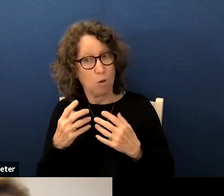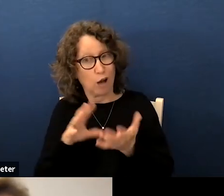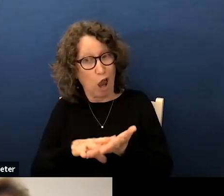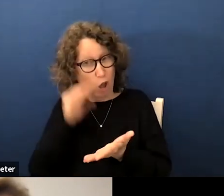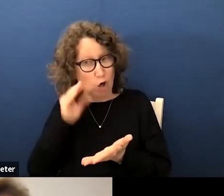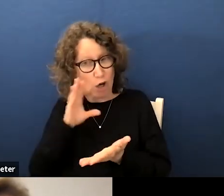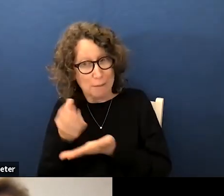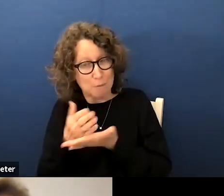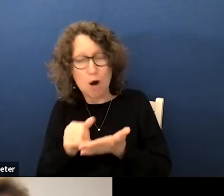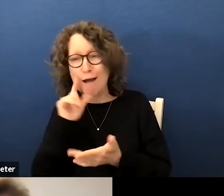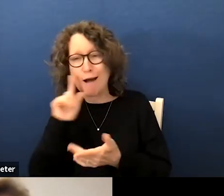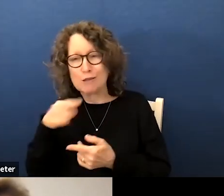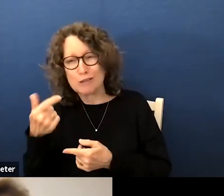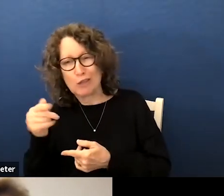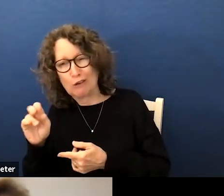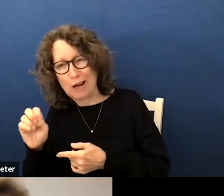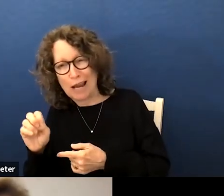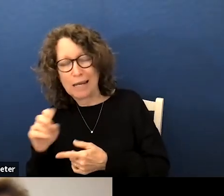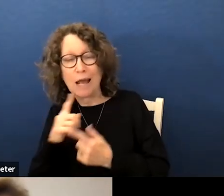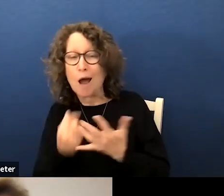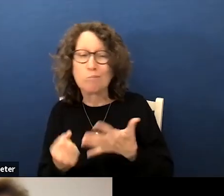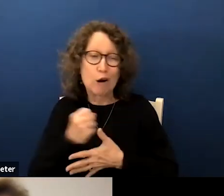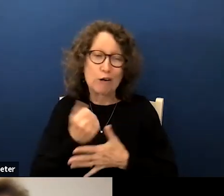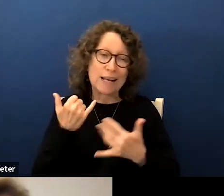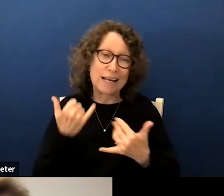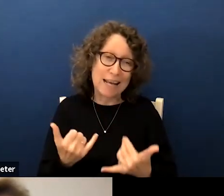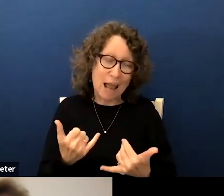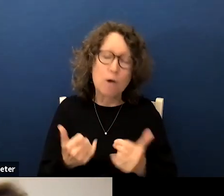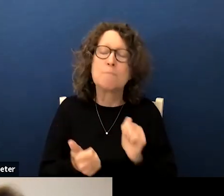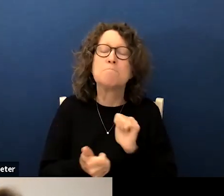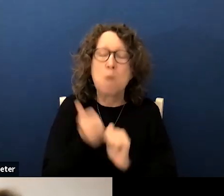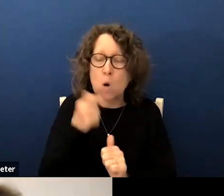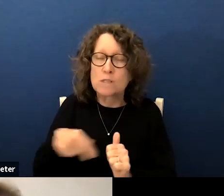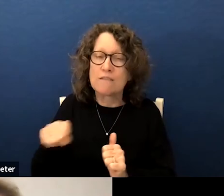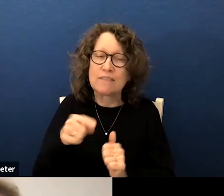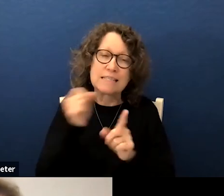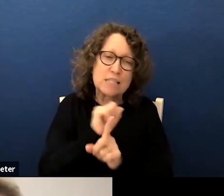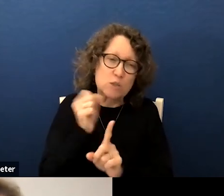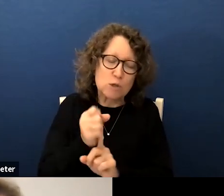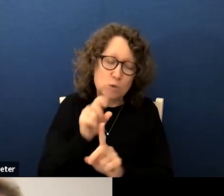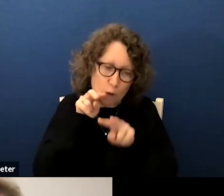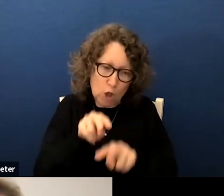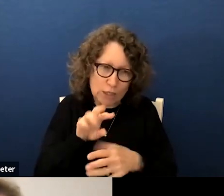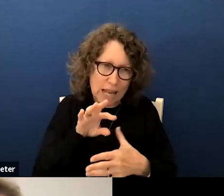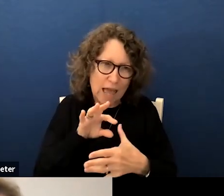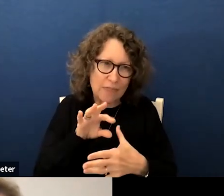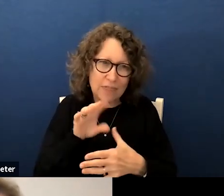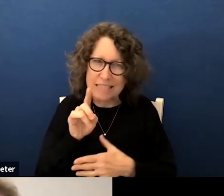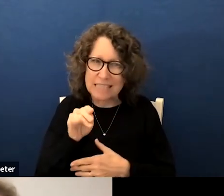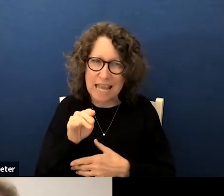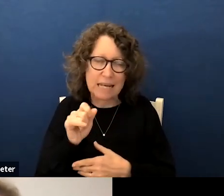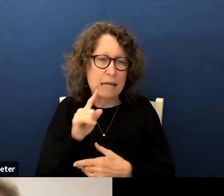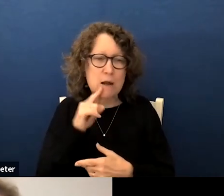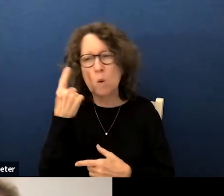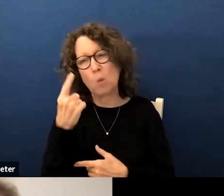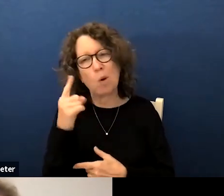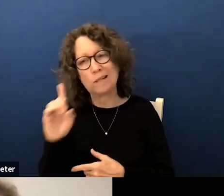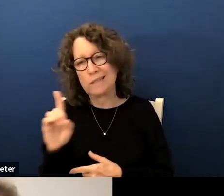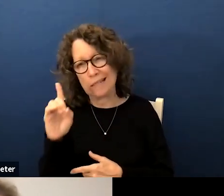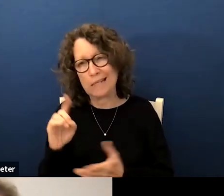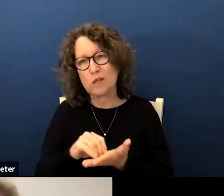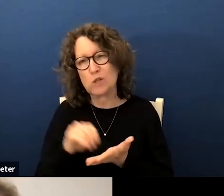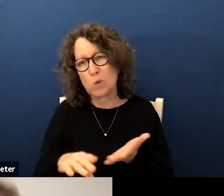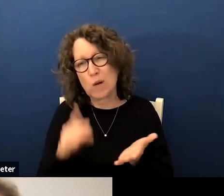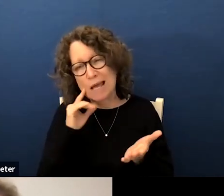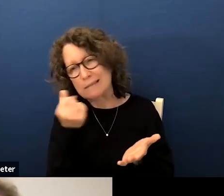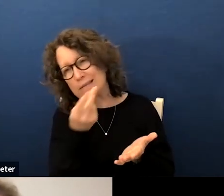um so i think the priority now is to most of these cases when we look at the data it's not a student with a single d it's a student that